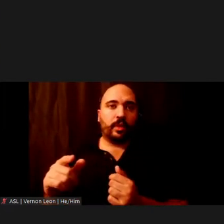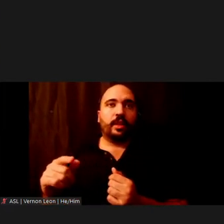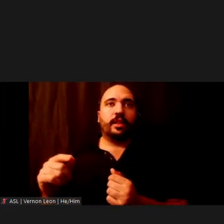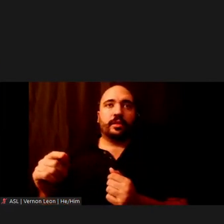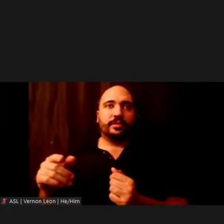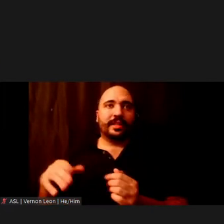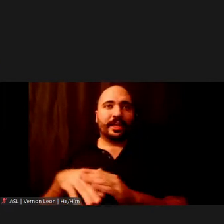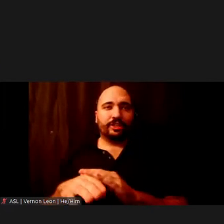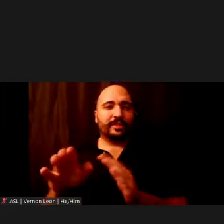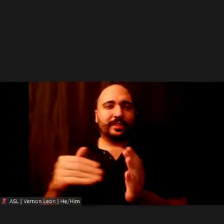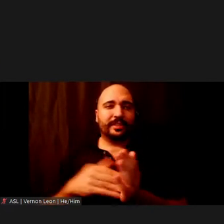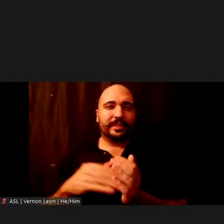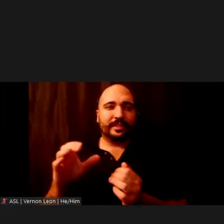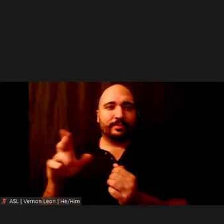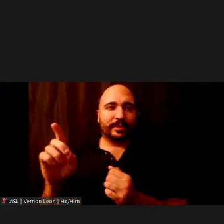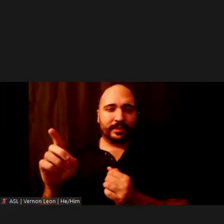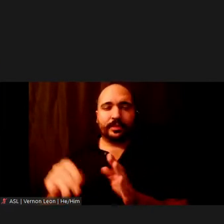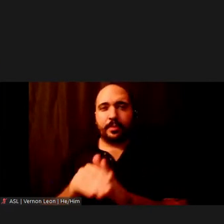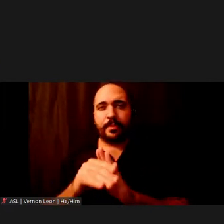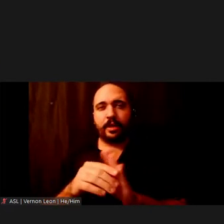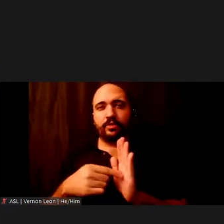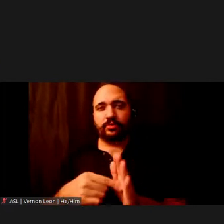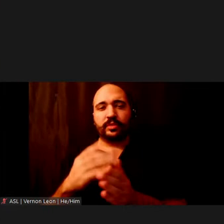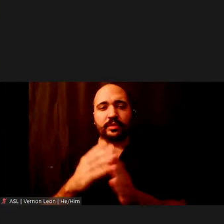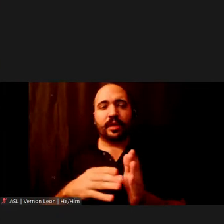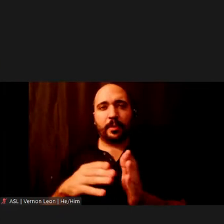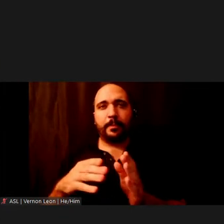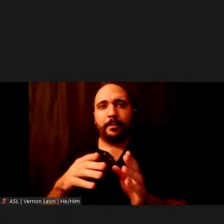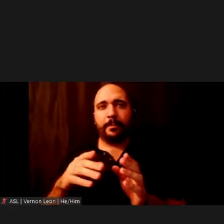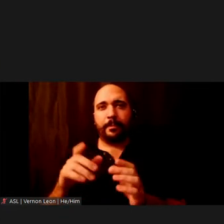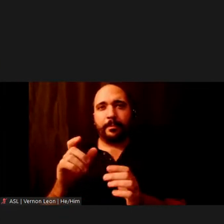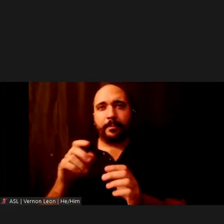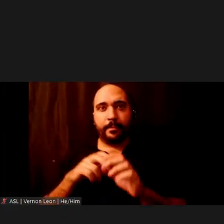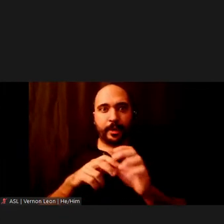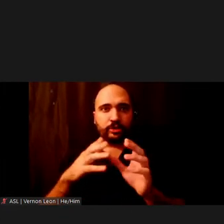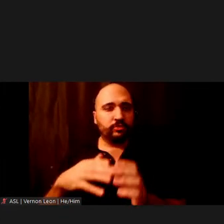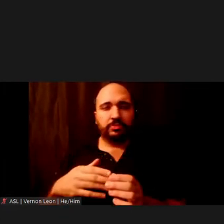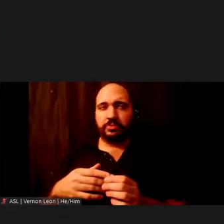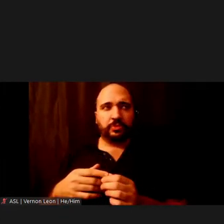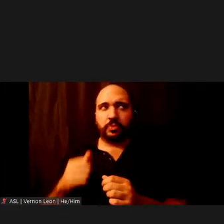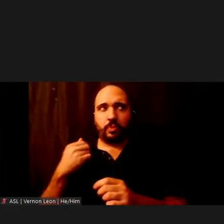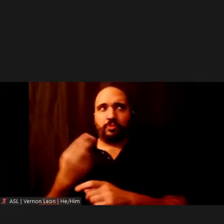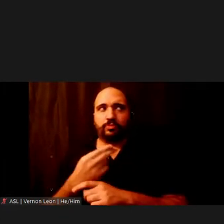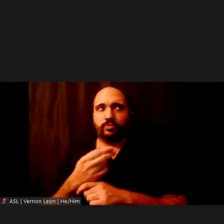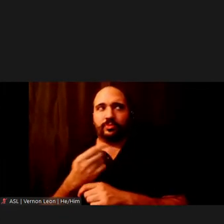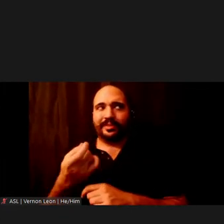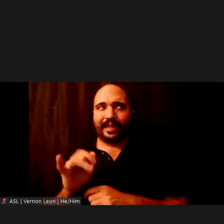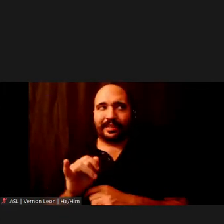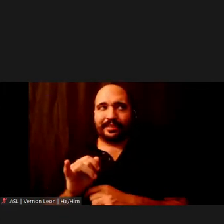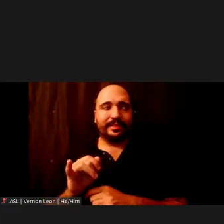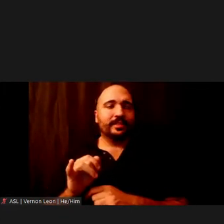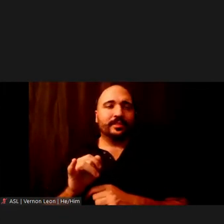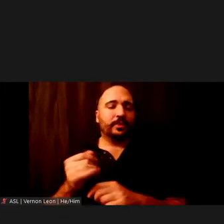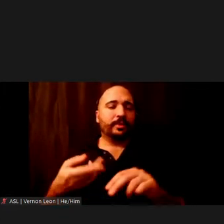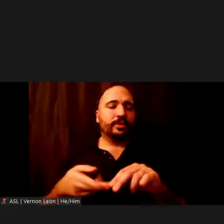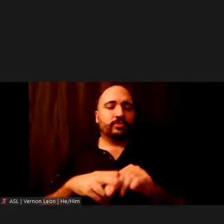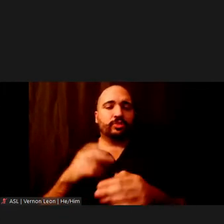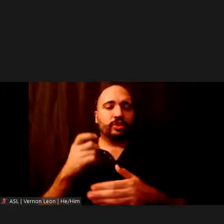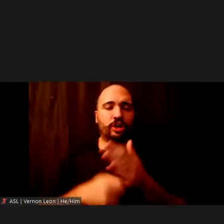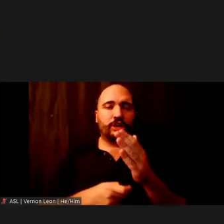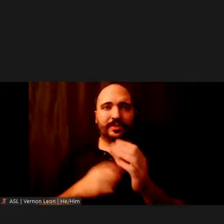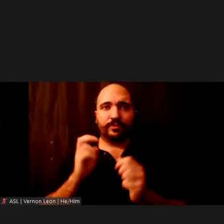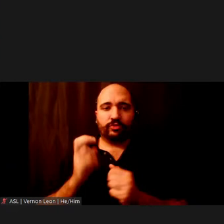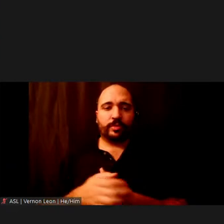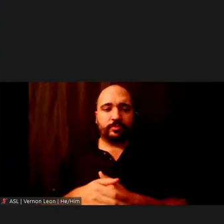District, our model shows that some passengers would no longer choose to use taxis and for hire vehicles, since it would increase the cost of their